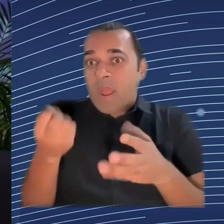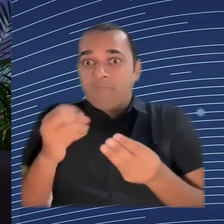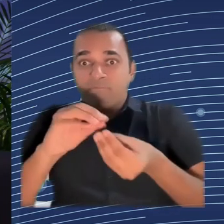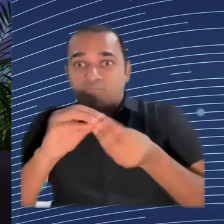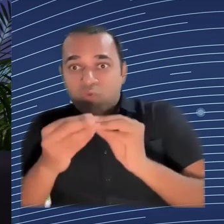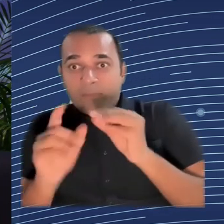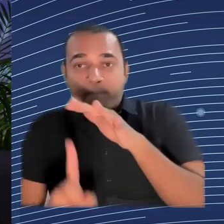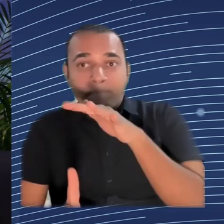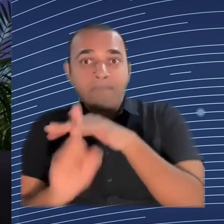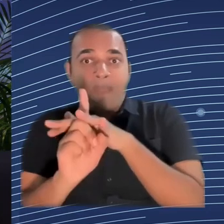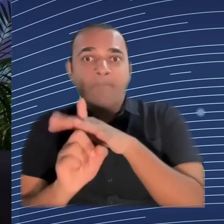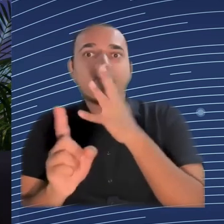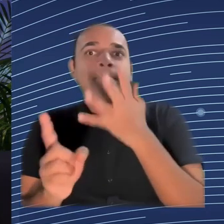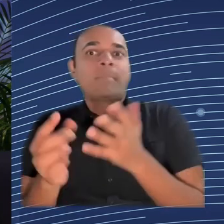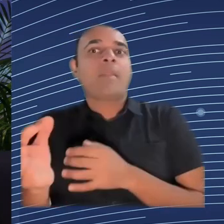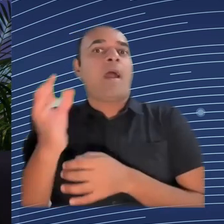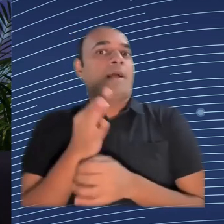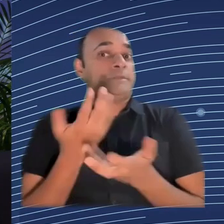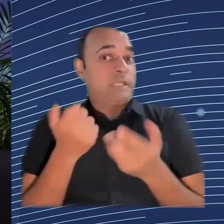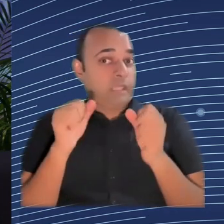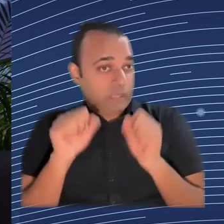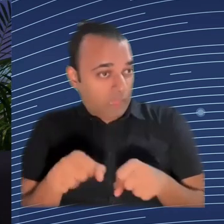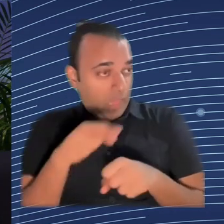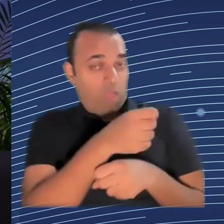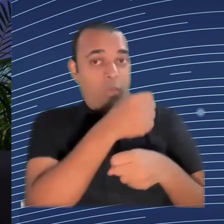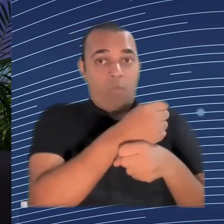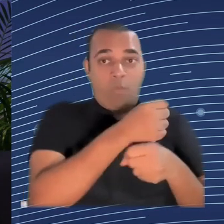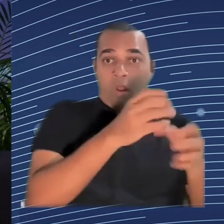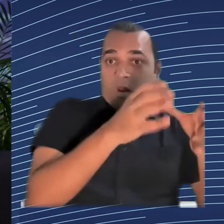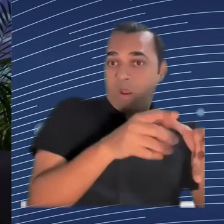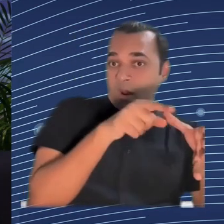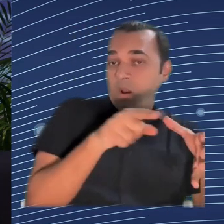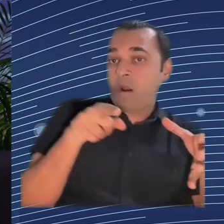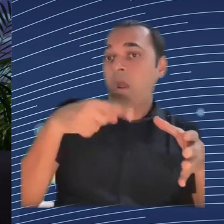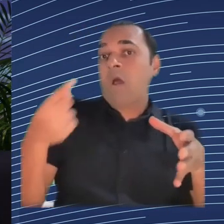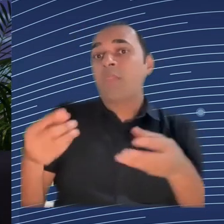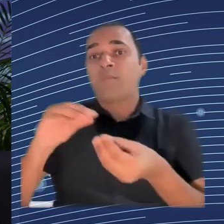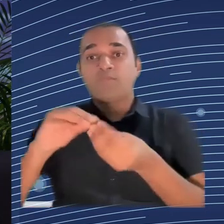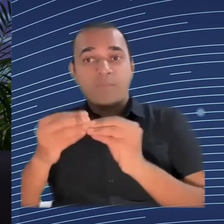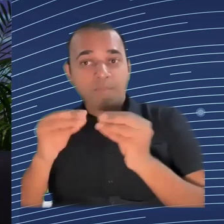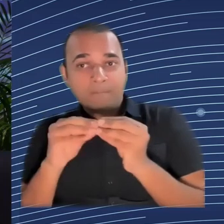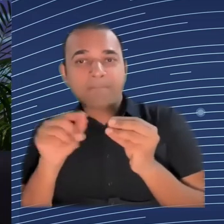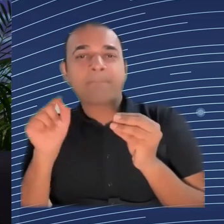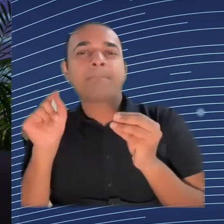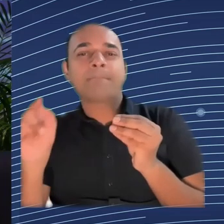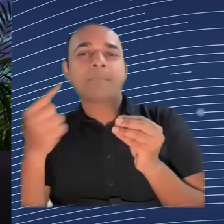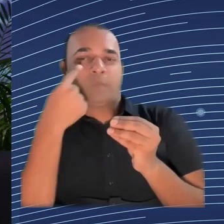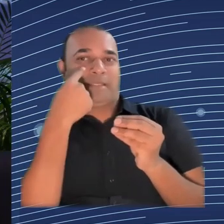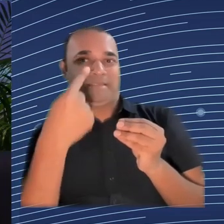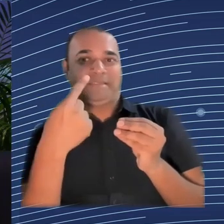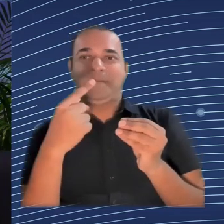the setting of the terms of reference, because we are not the end user, the end user being the employer, asking for AI to be